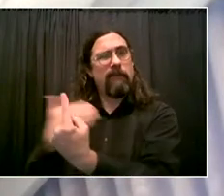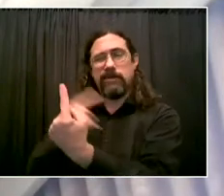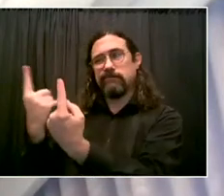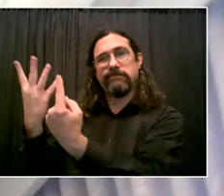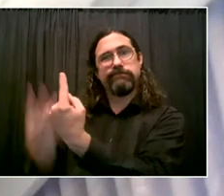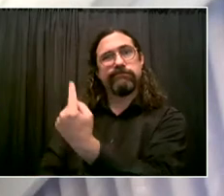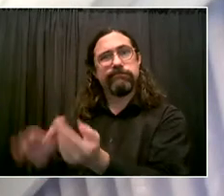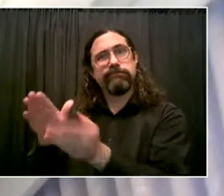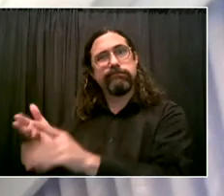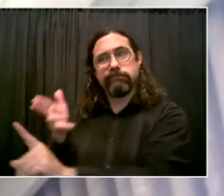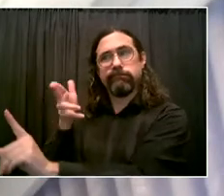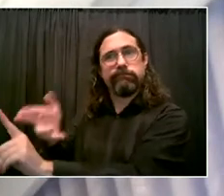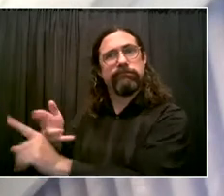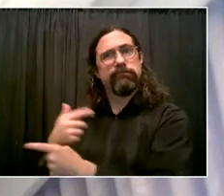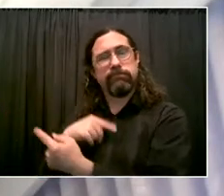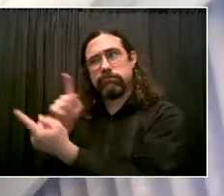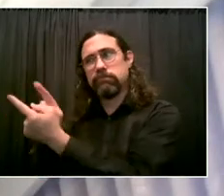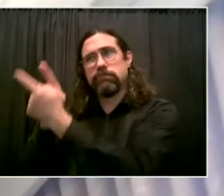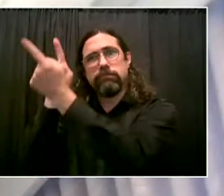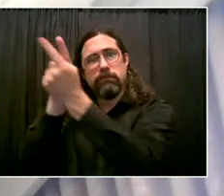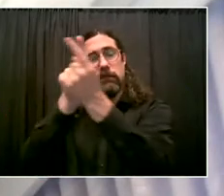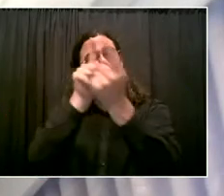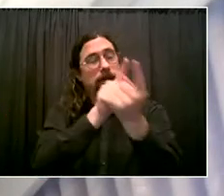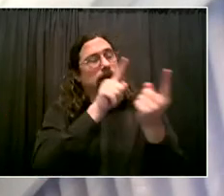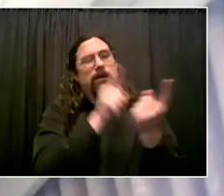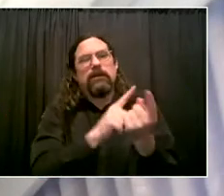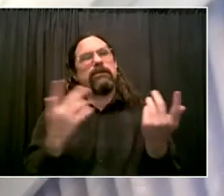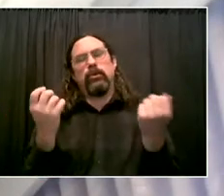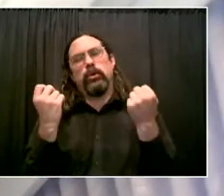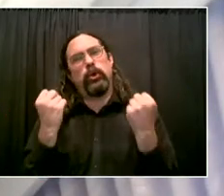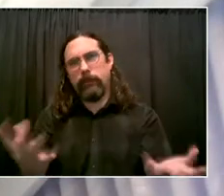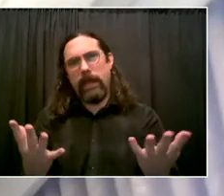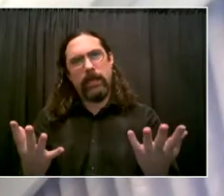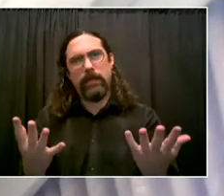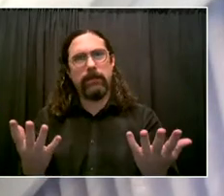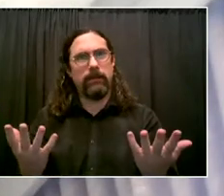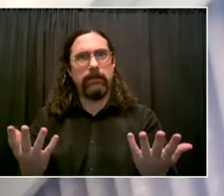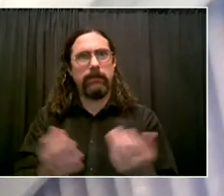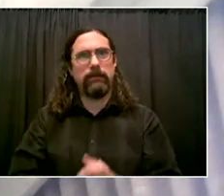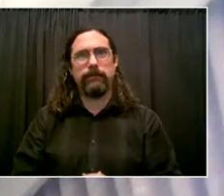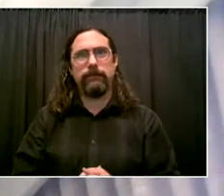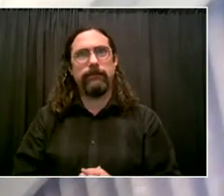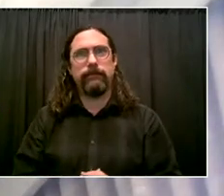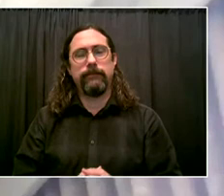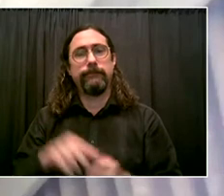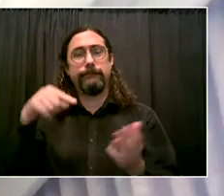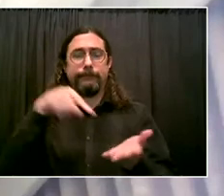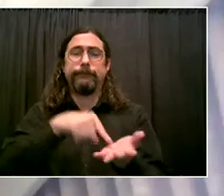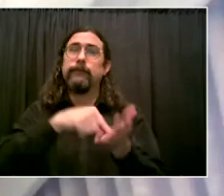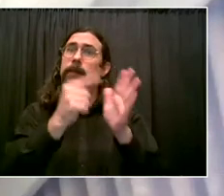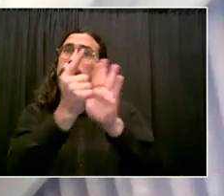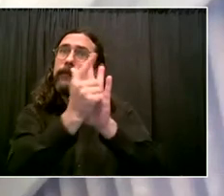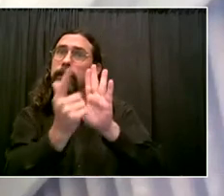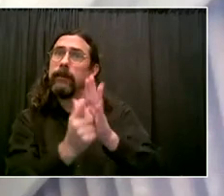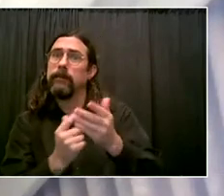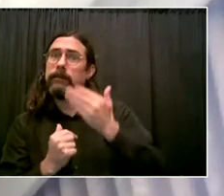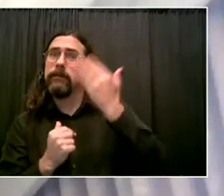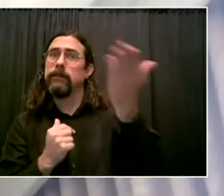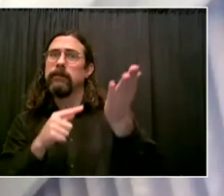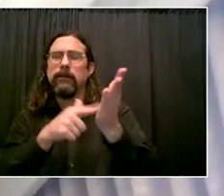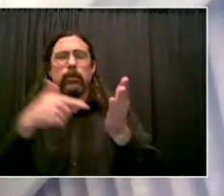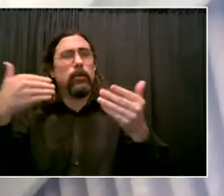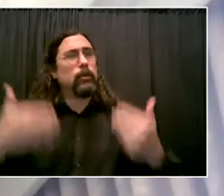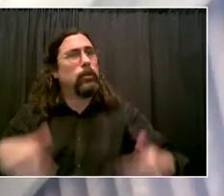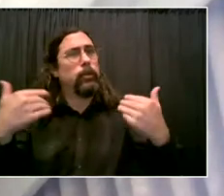to this bill. I thought it was such an important one and absolutely necessary for our state. Um, because like I've mentioned in so